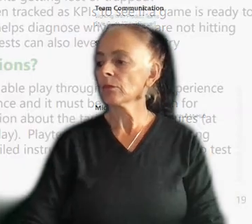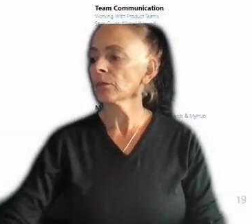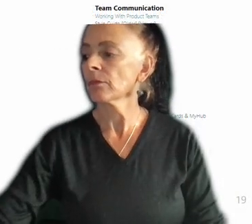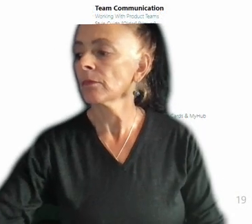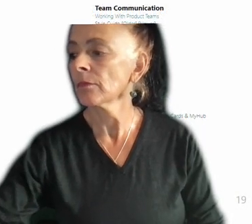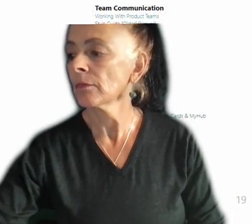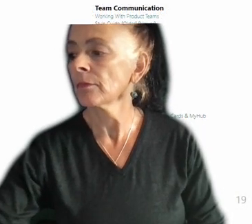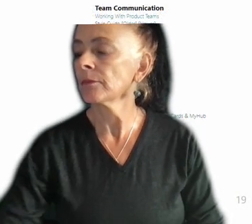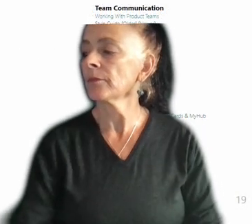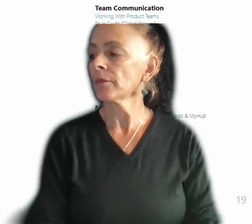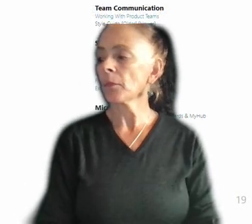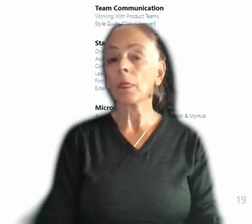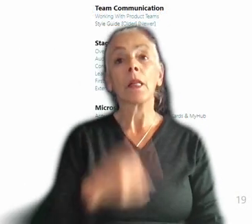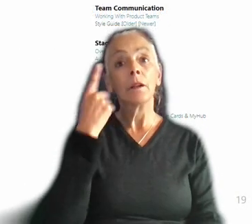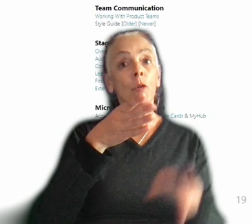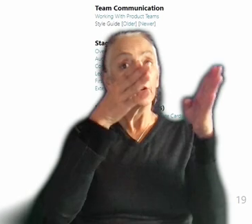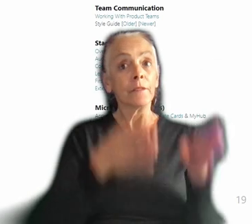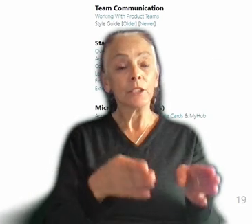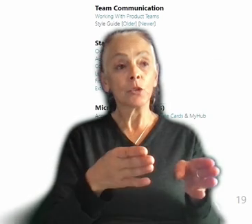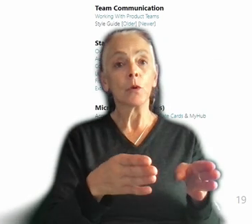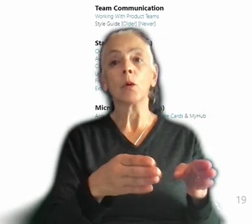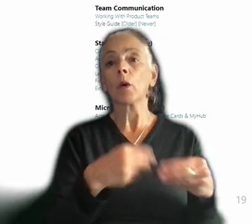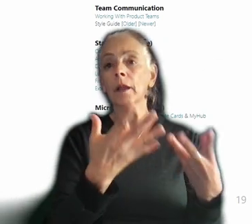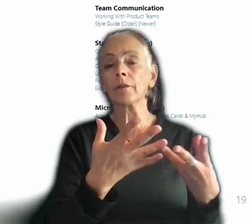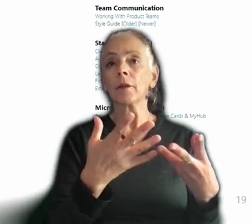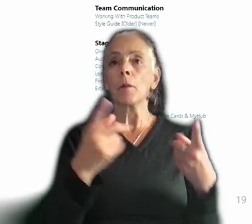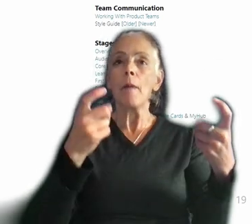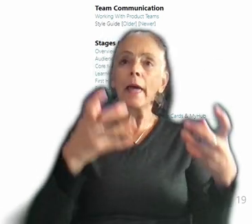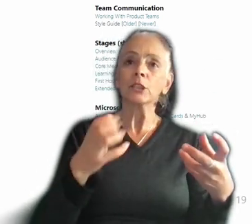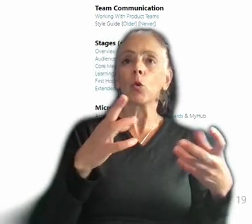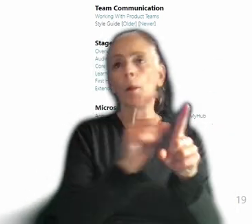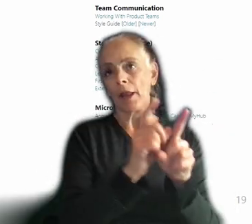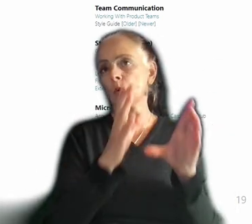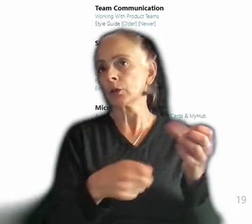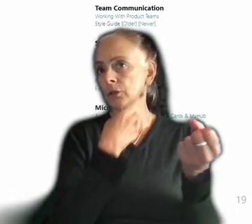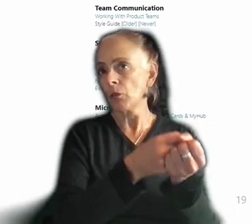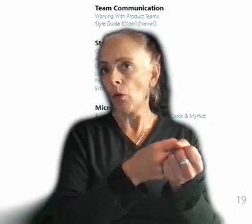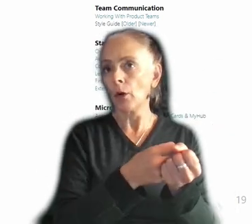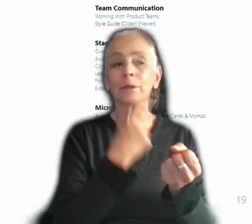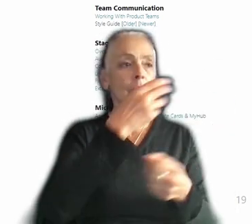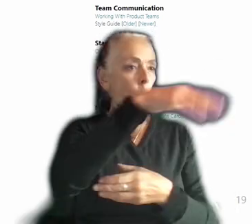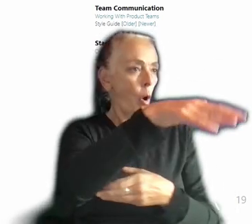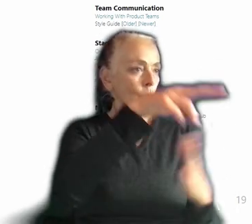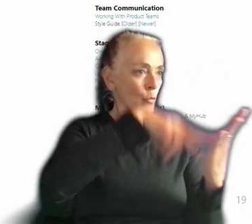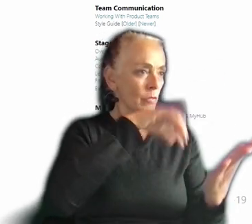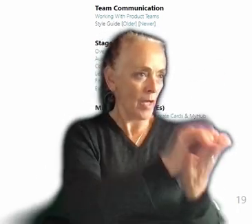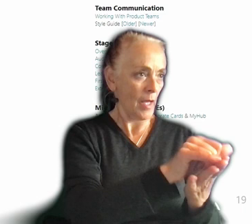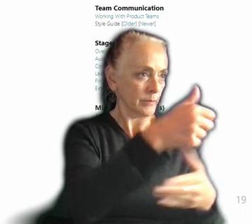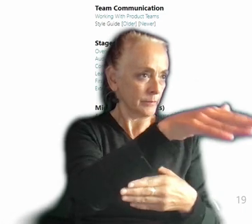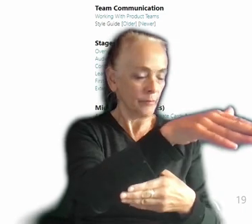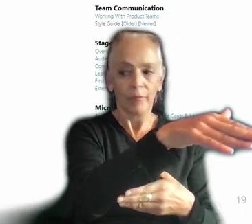So for the individual, we give them typically manager or mentor support, right? We say, go off, read this, and I want to